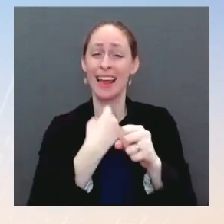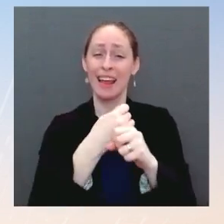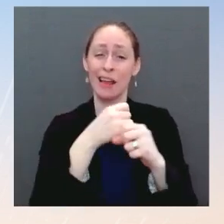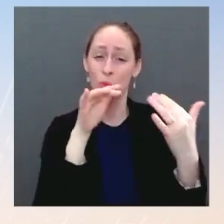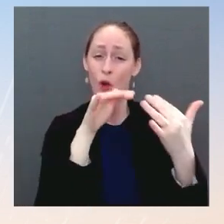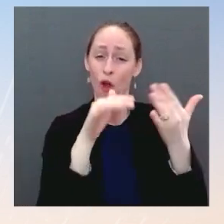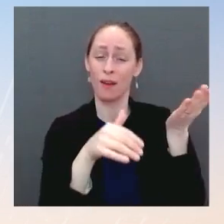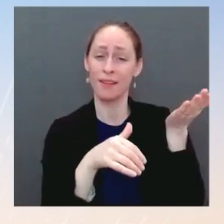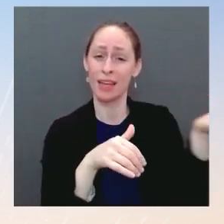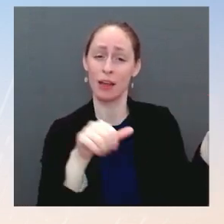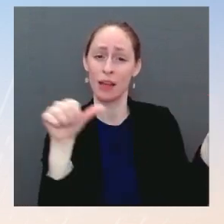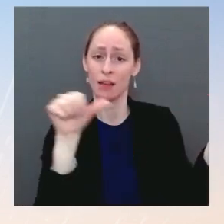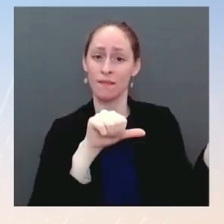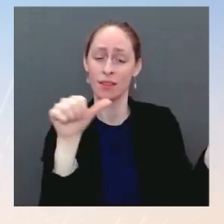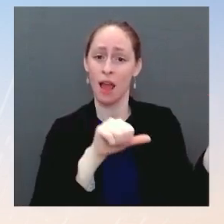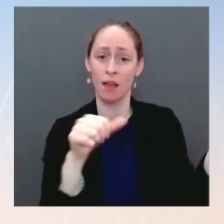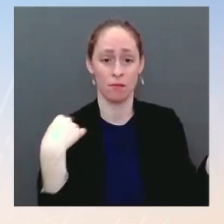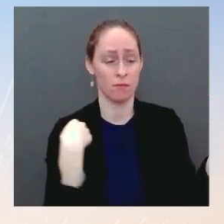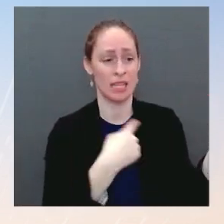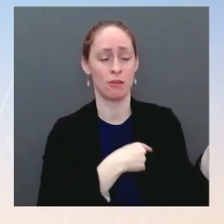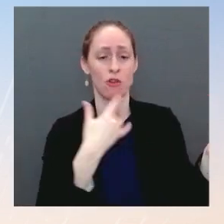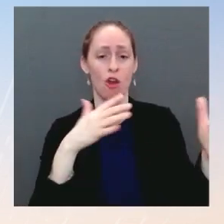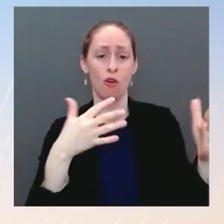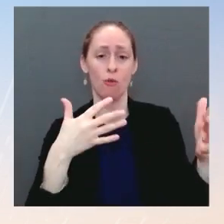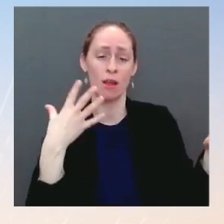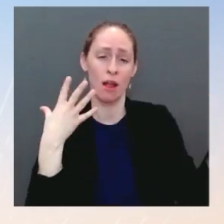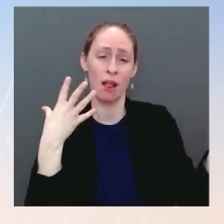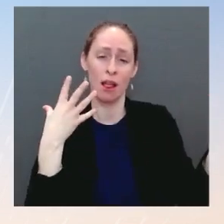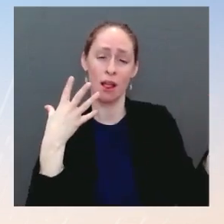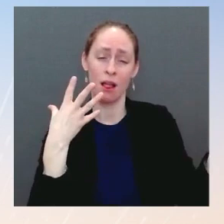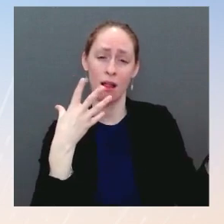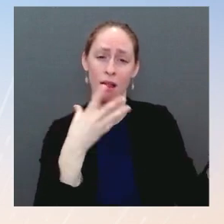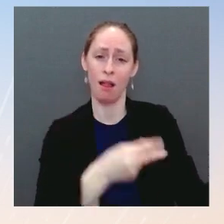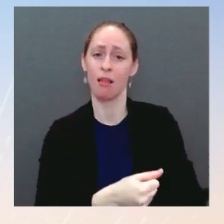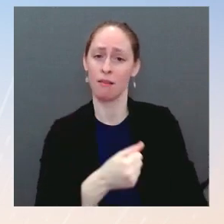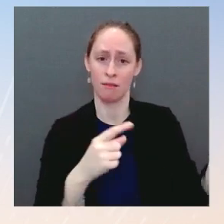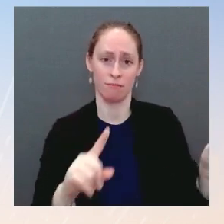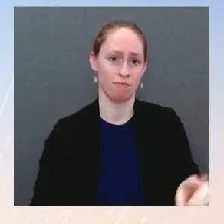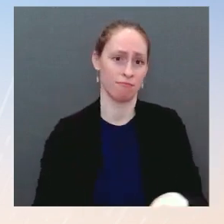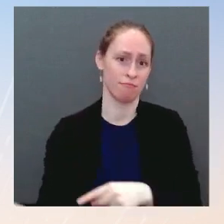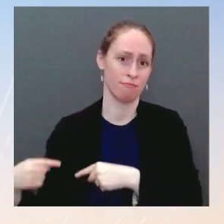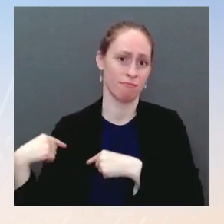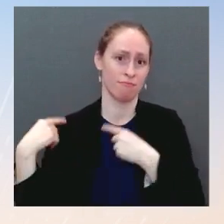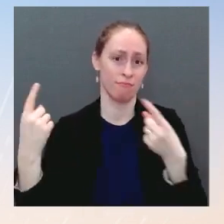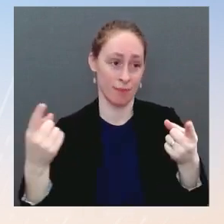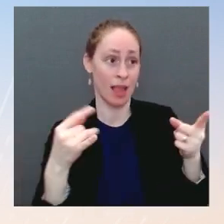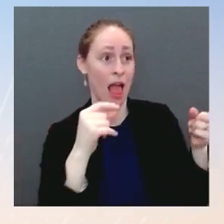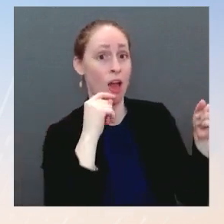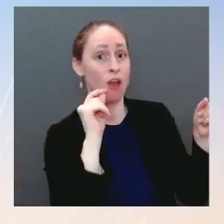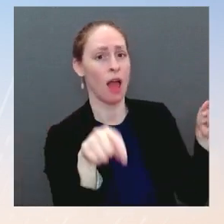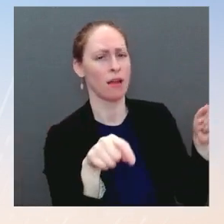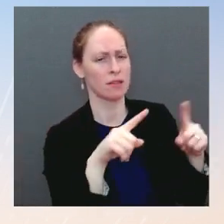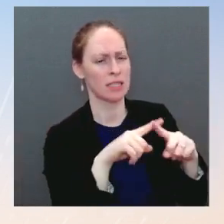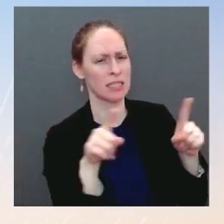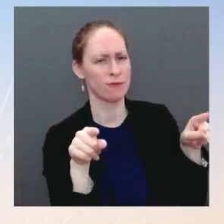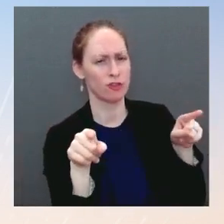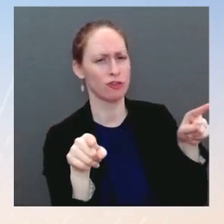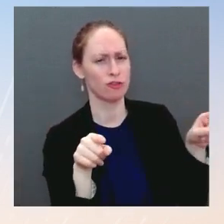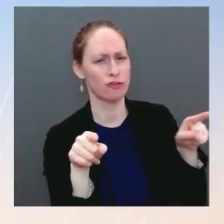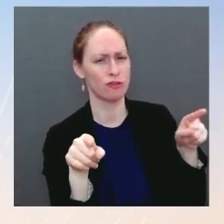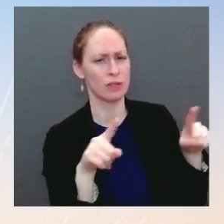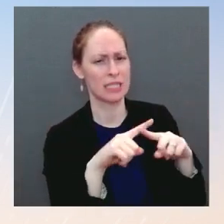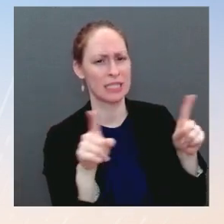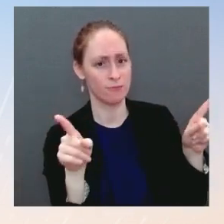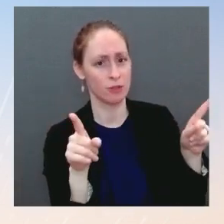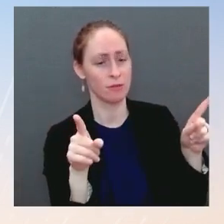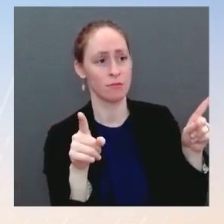than what we're looking at here, which is the buildup of Russian troops on a border in Ukraine. This doesn't involve U.S. in Ukraine, right? So,